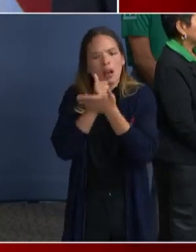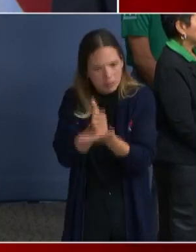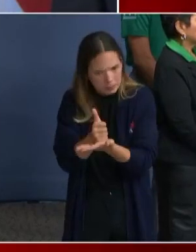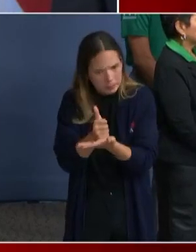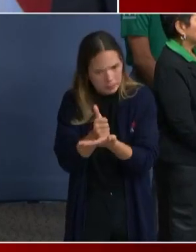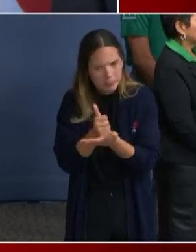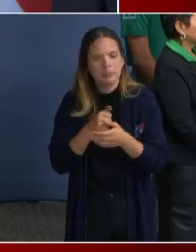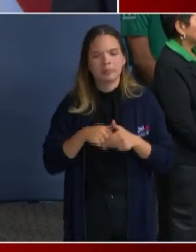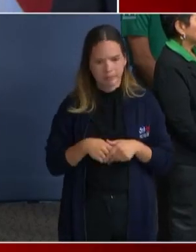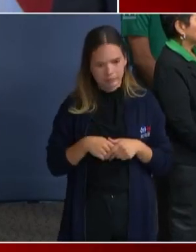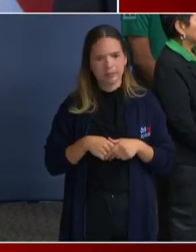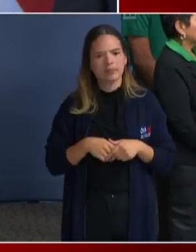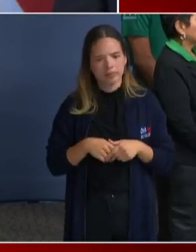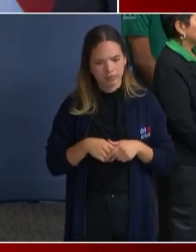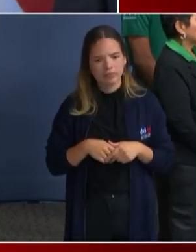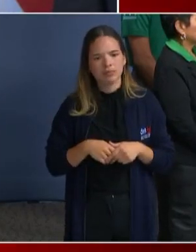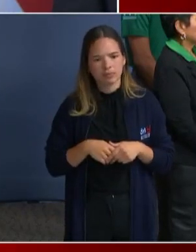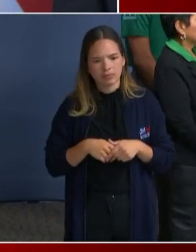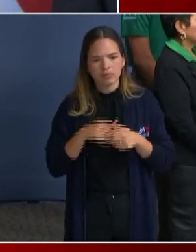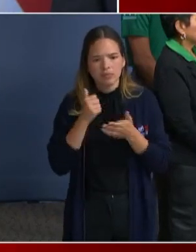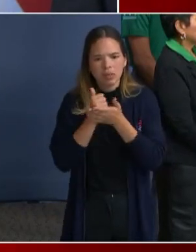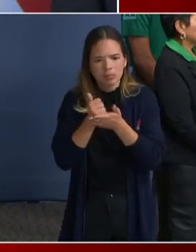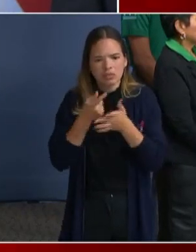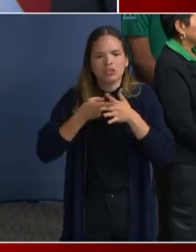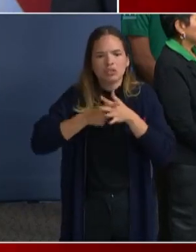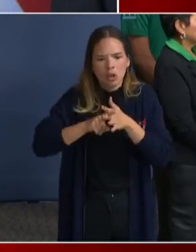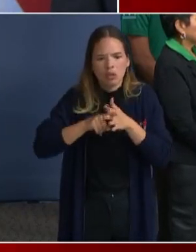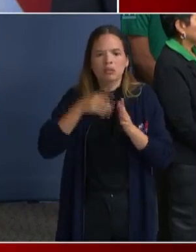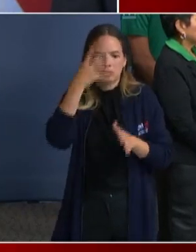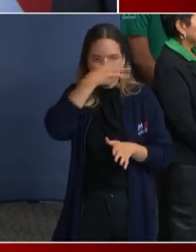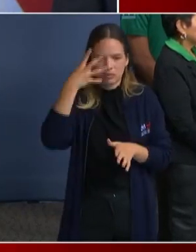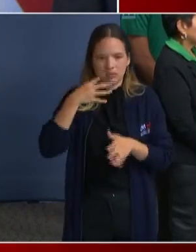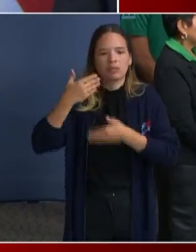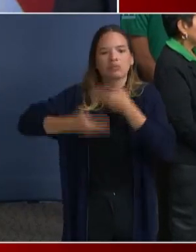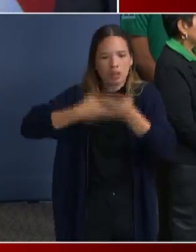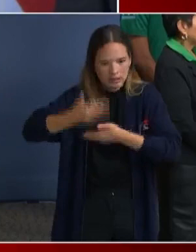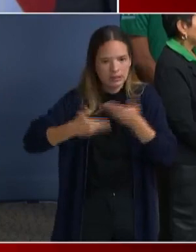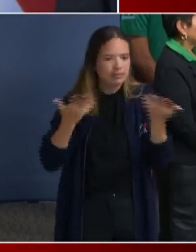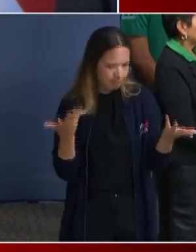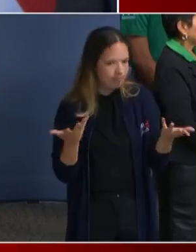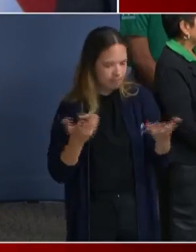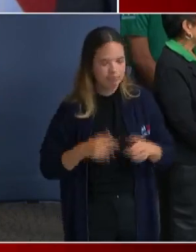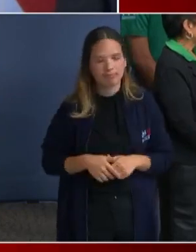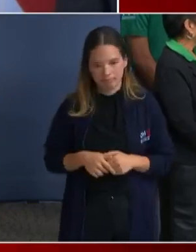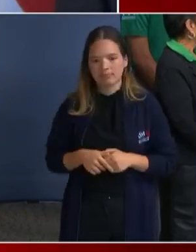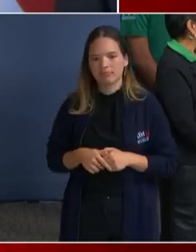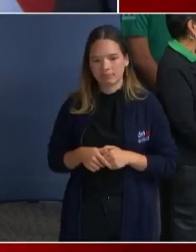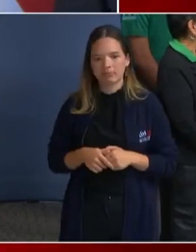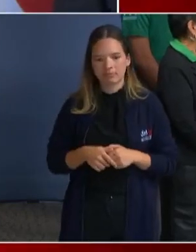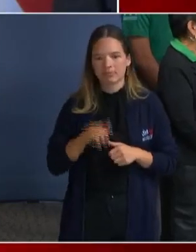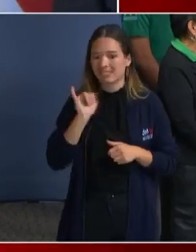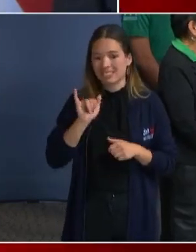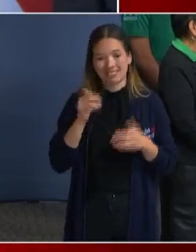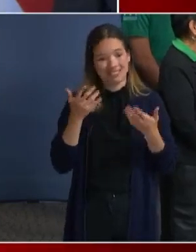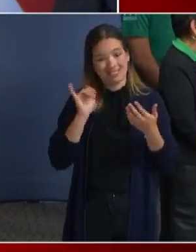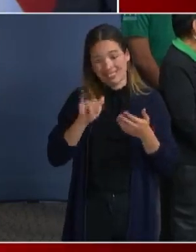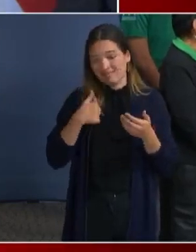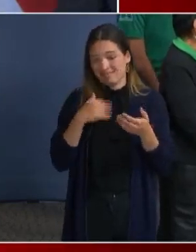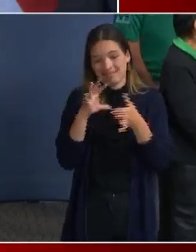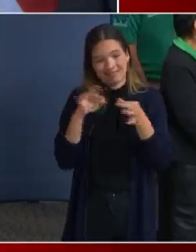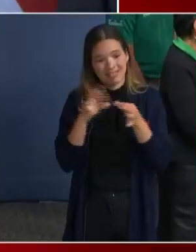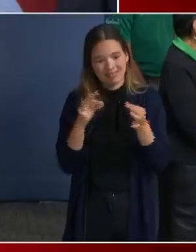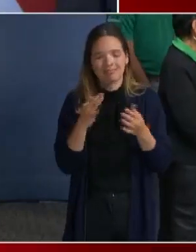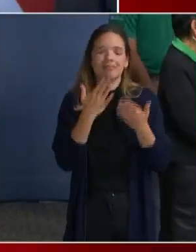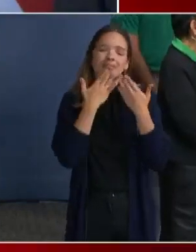immigration process. So I'll leave it there. And I thank you, Mayor Bowser, for your leadership. Thank you.